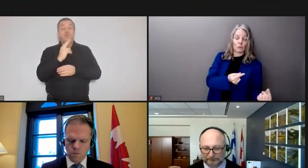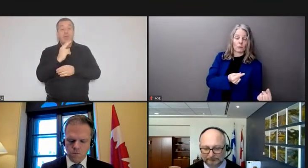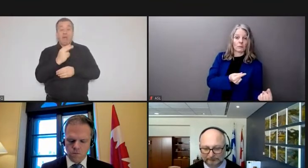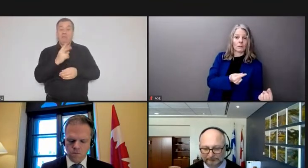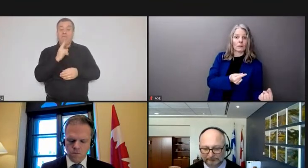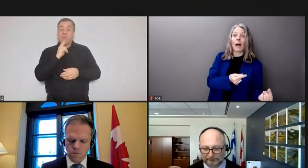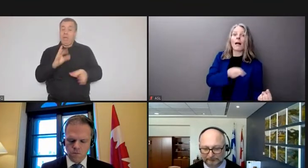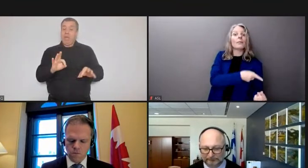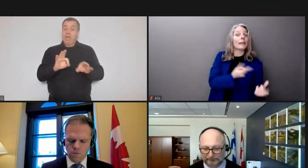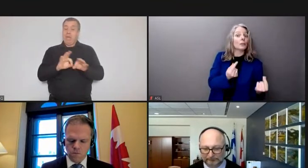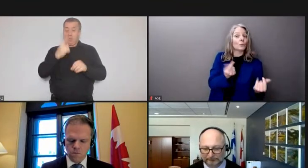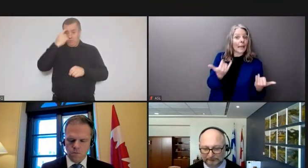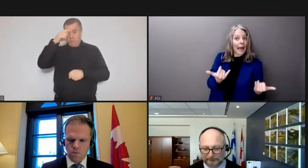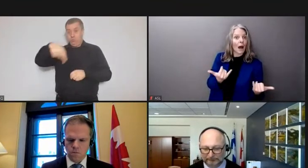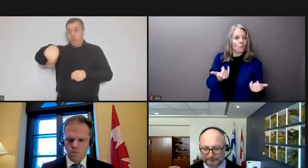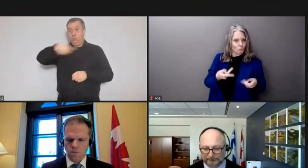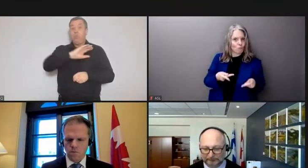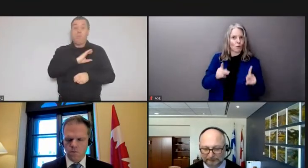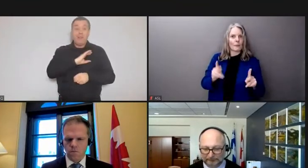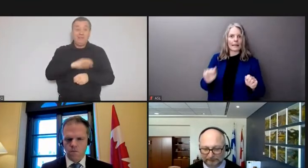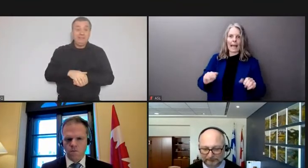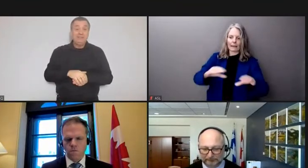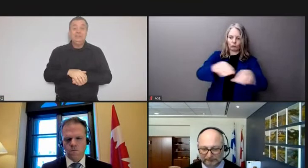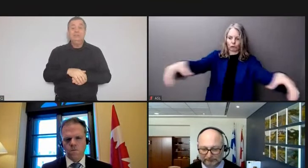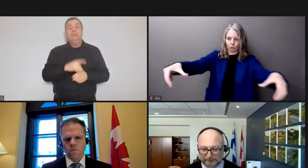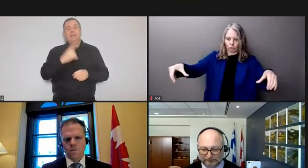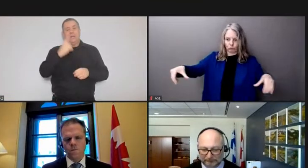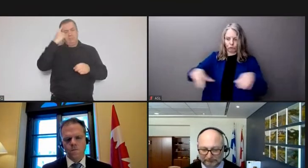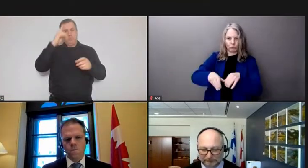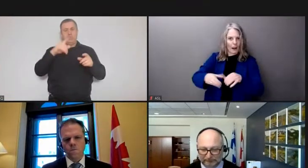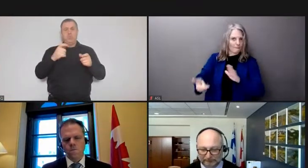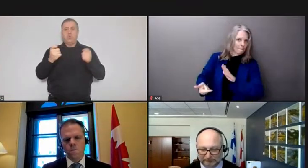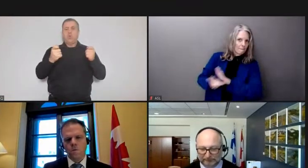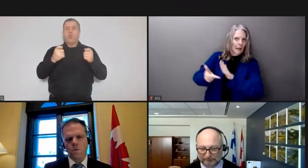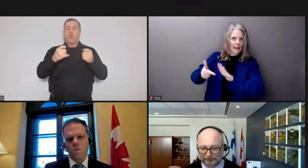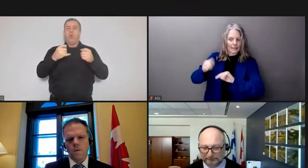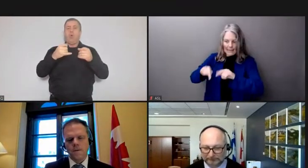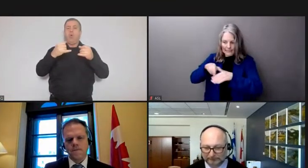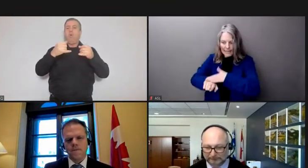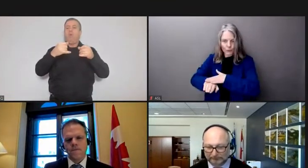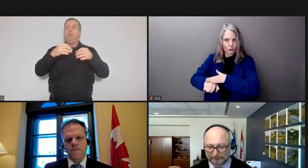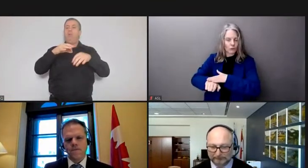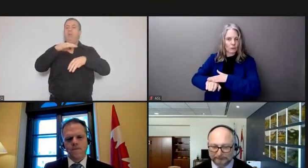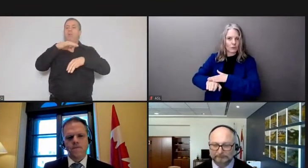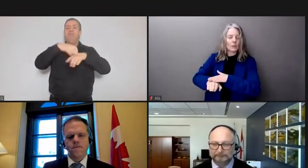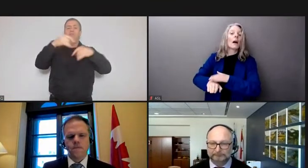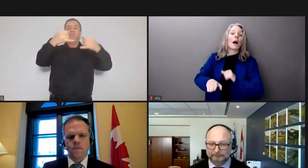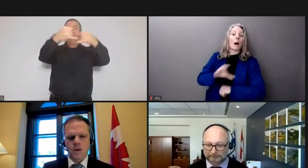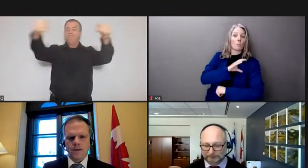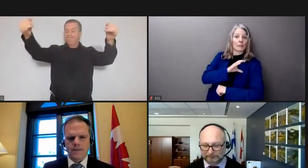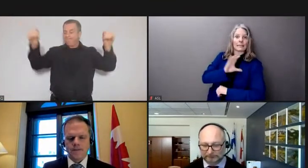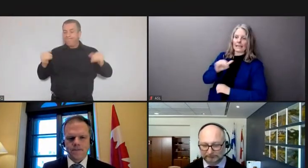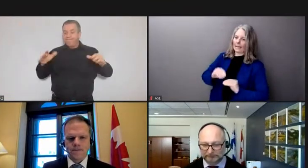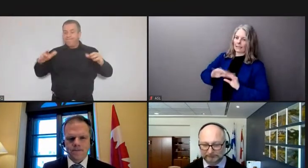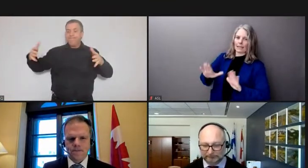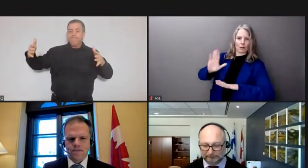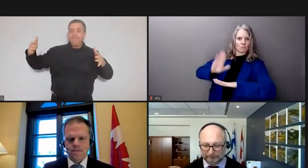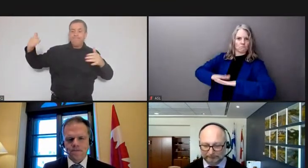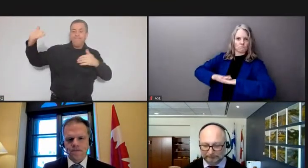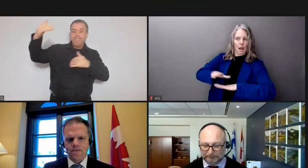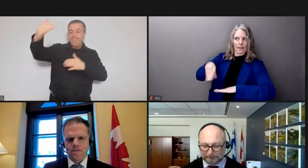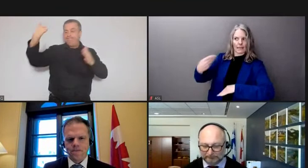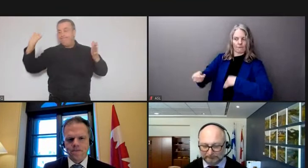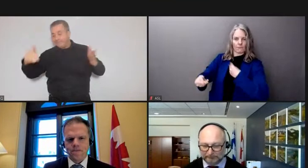no-go zones and the ability for police to draw upon those authorities to issue clear warnings to make sure